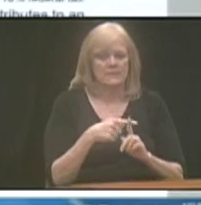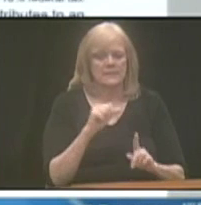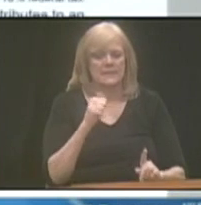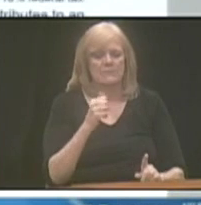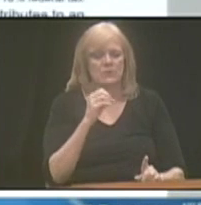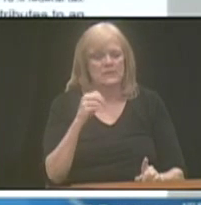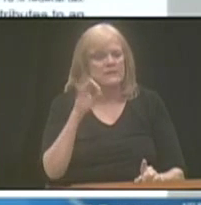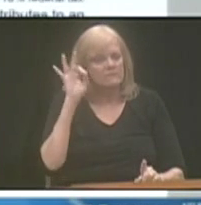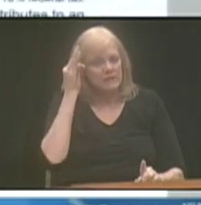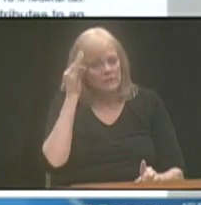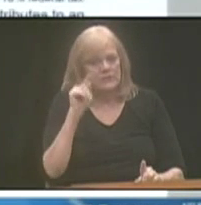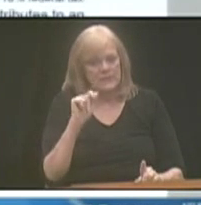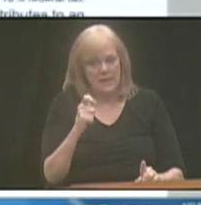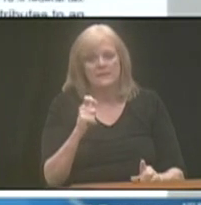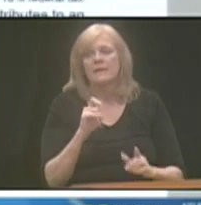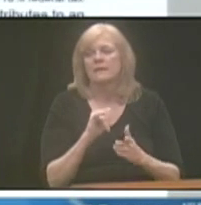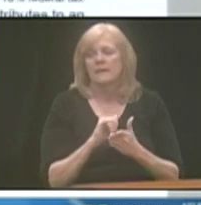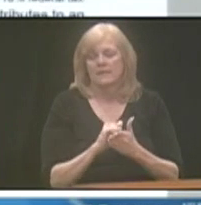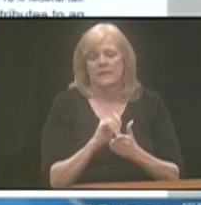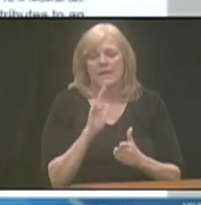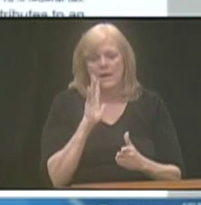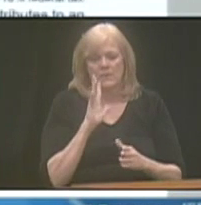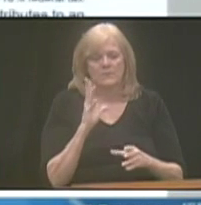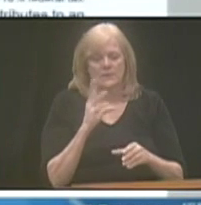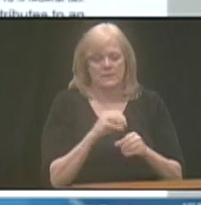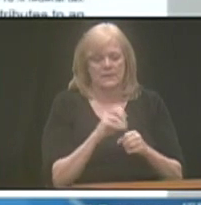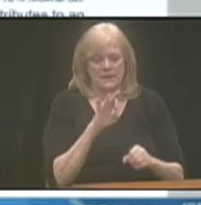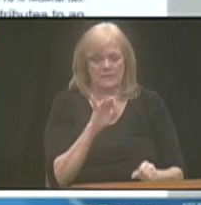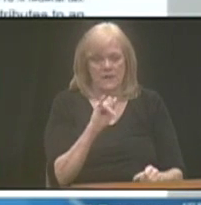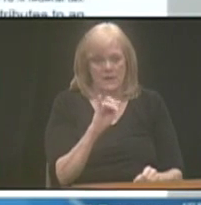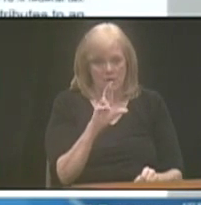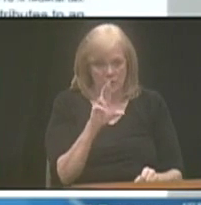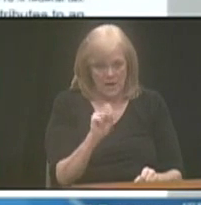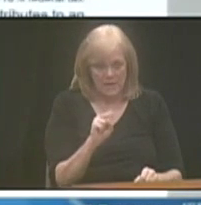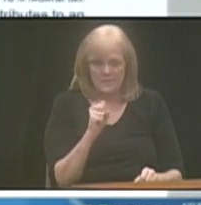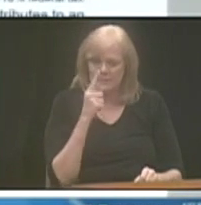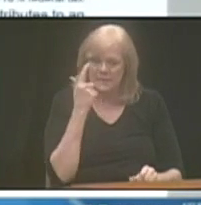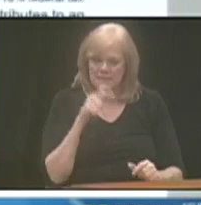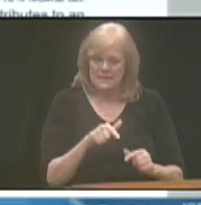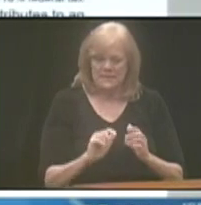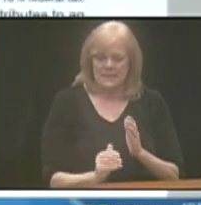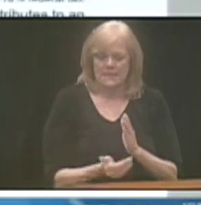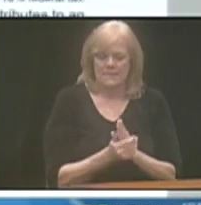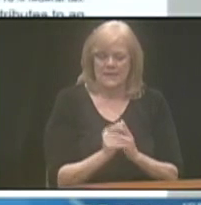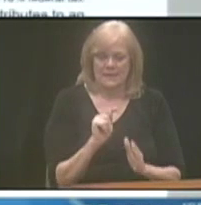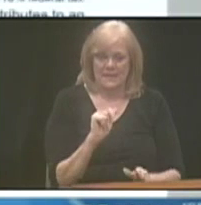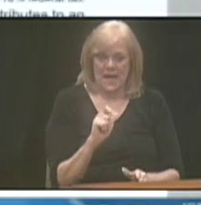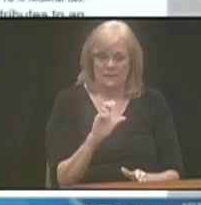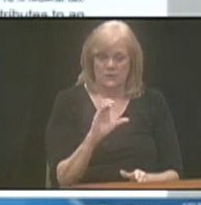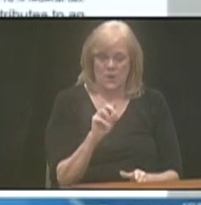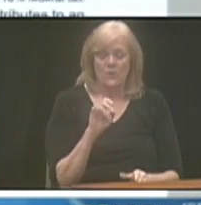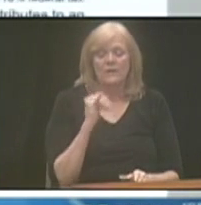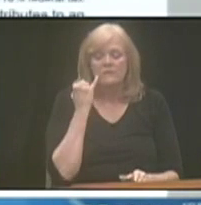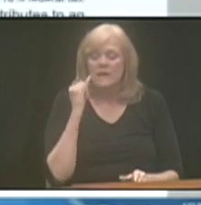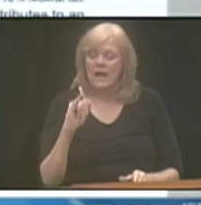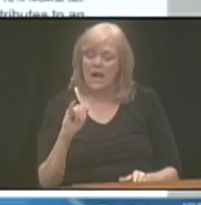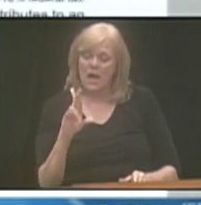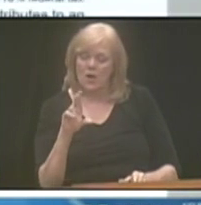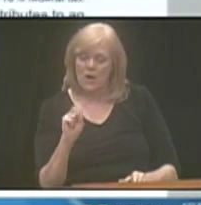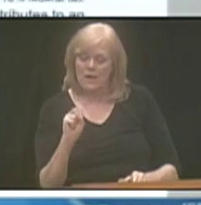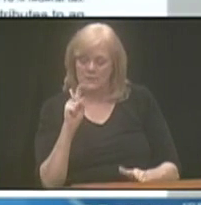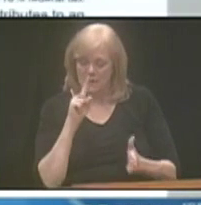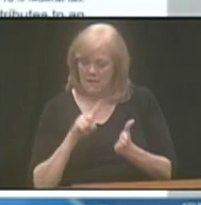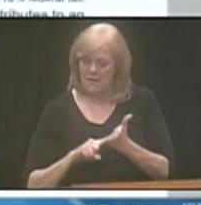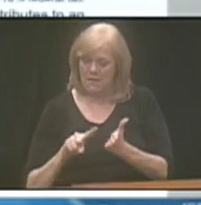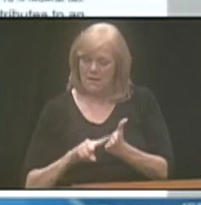tax. So, and that would come into play if the IRS, because this is an amendment to a tax code, if the IRS audited